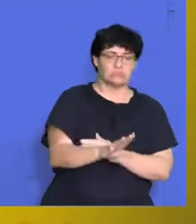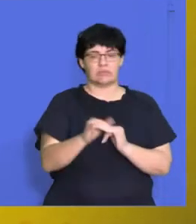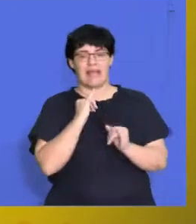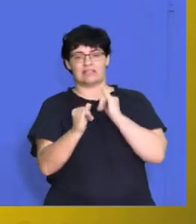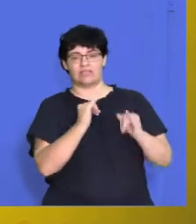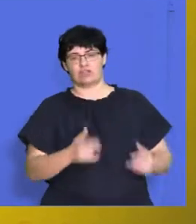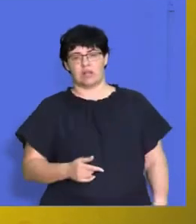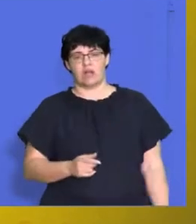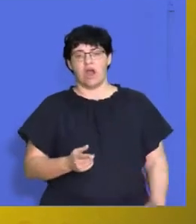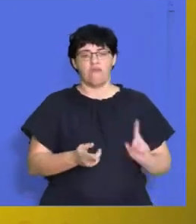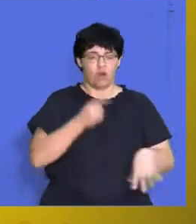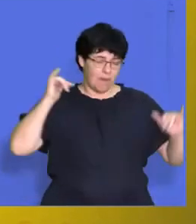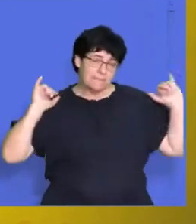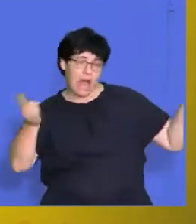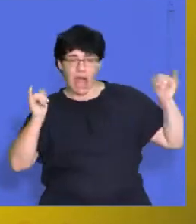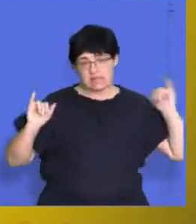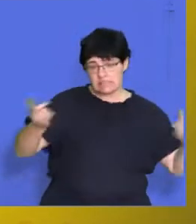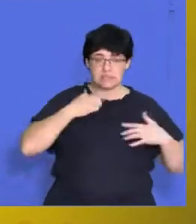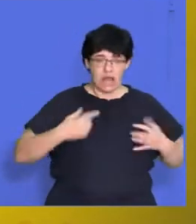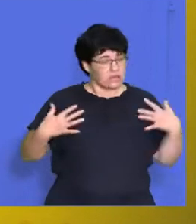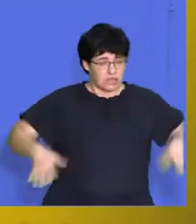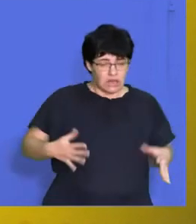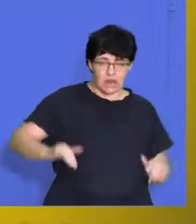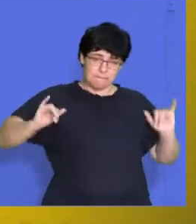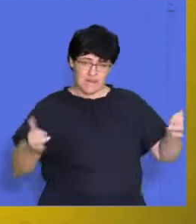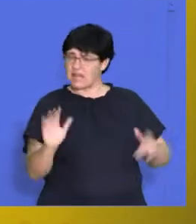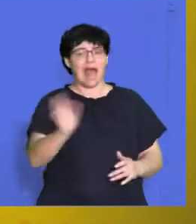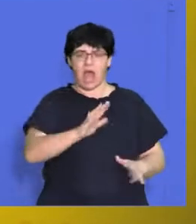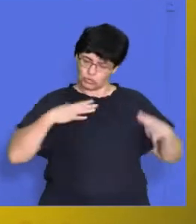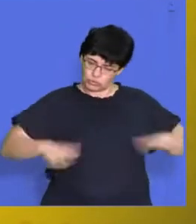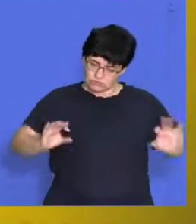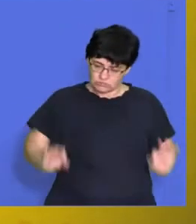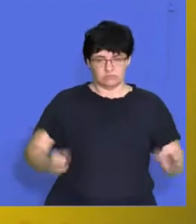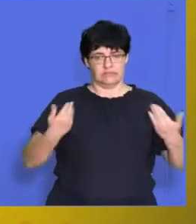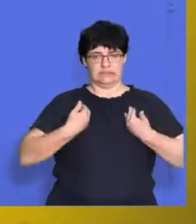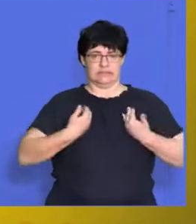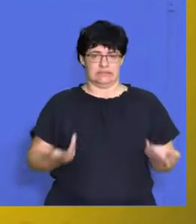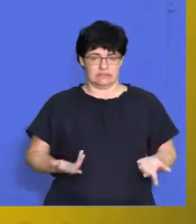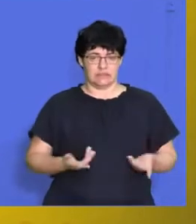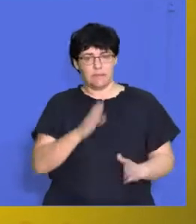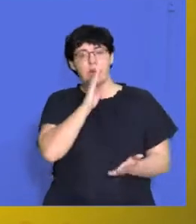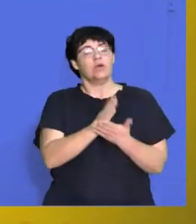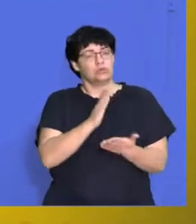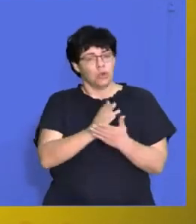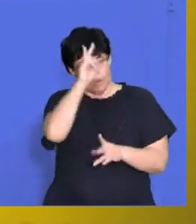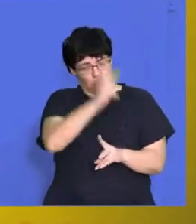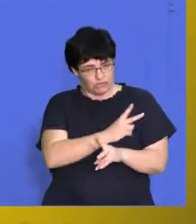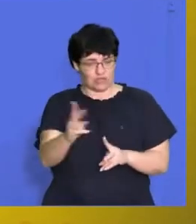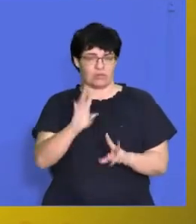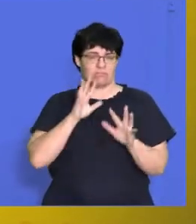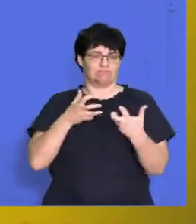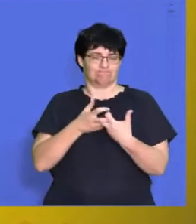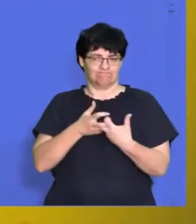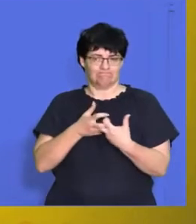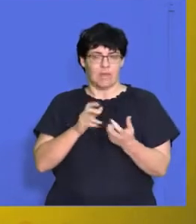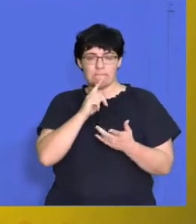like you've just come from a party. You're going to dress accordingly. You're going to make sure that you're professionally dressed. You'd rather